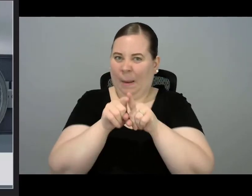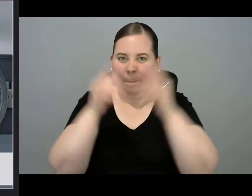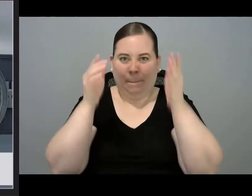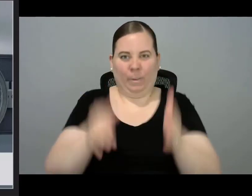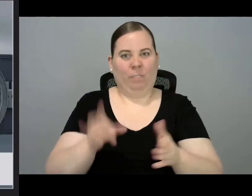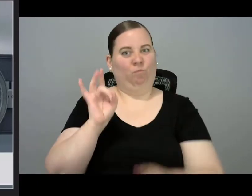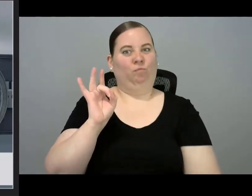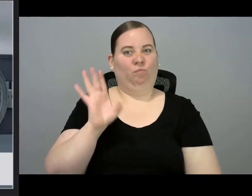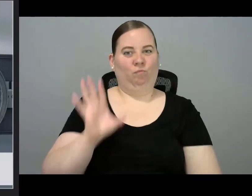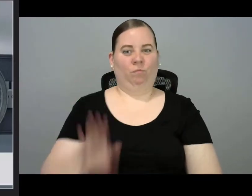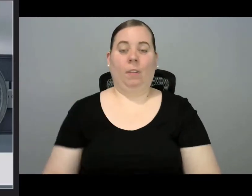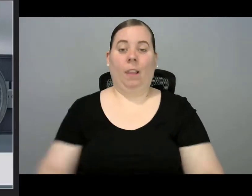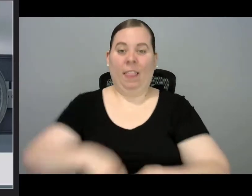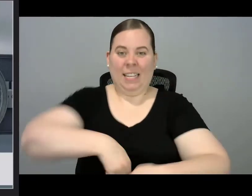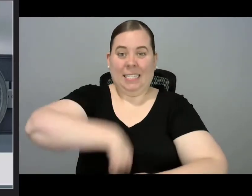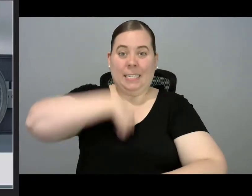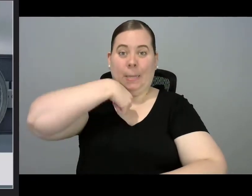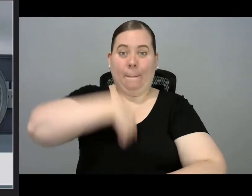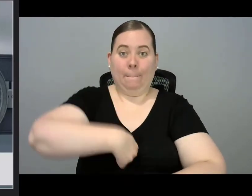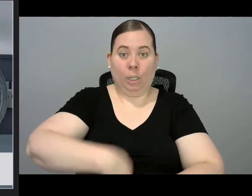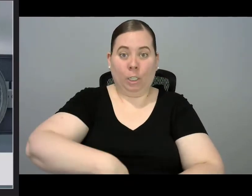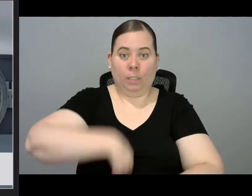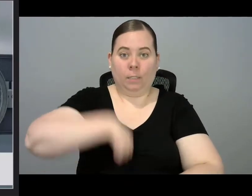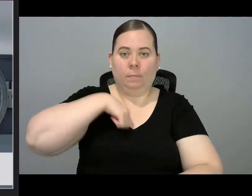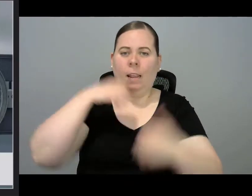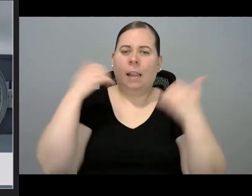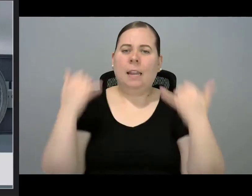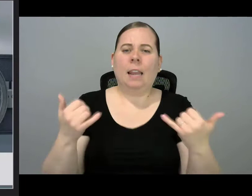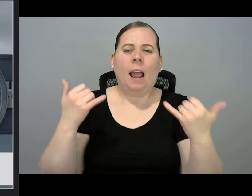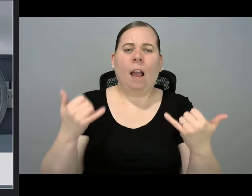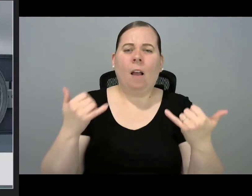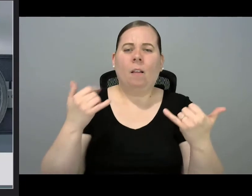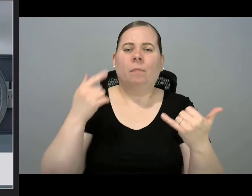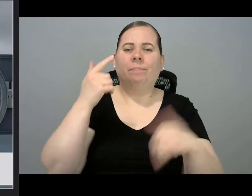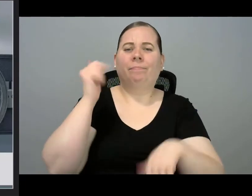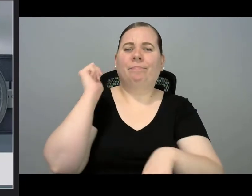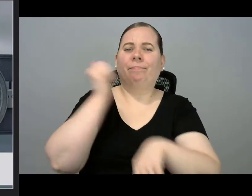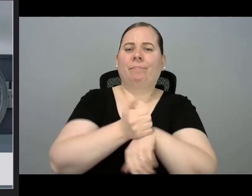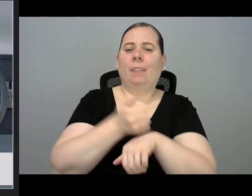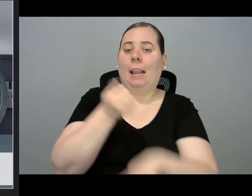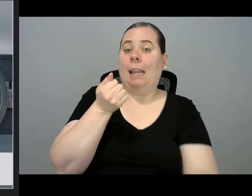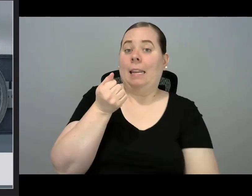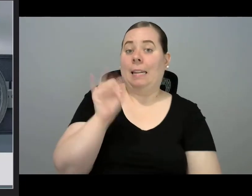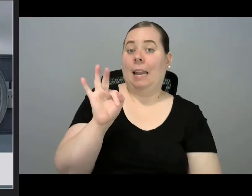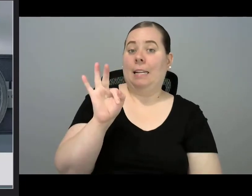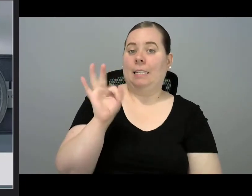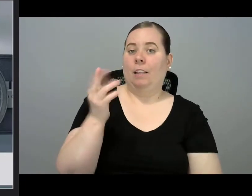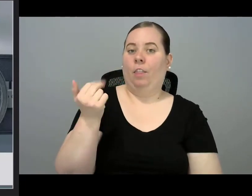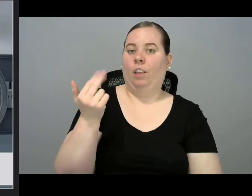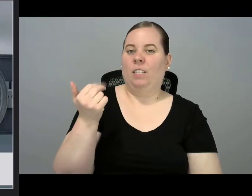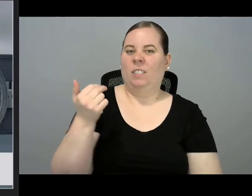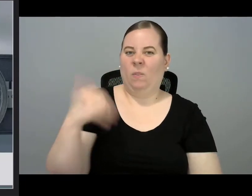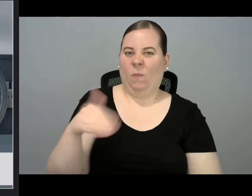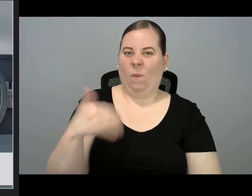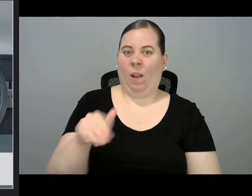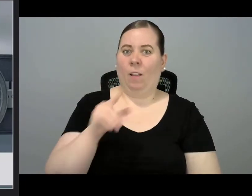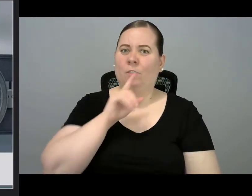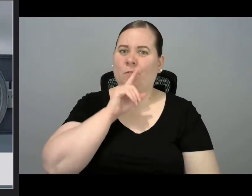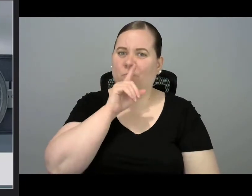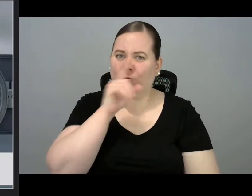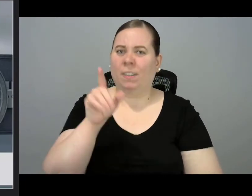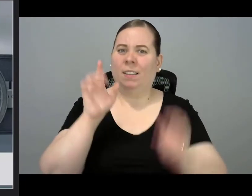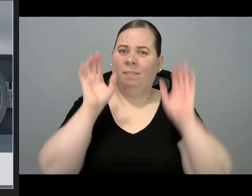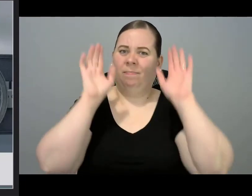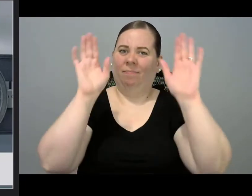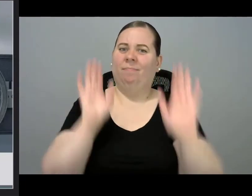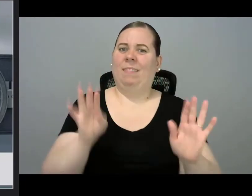-day zipper in 1913. And thank goodness for that. Can you imagine a robe with no zippers? My